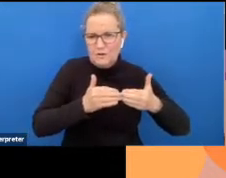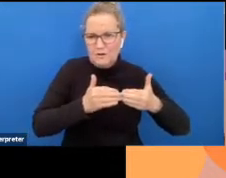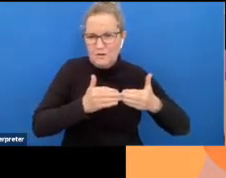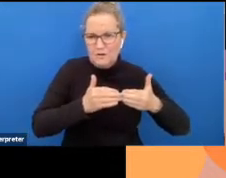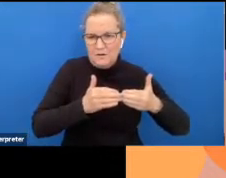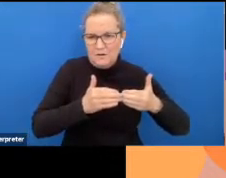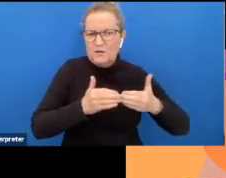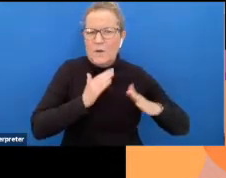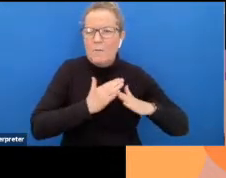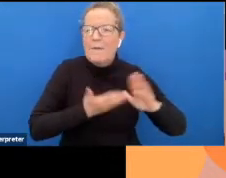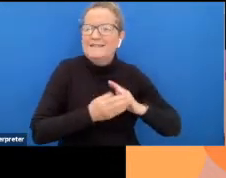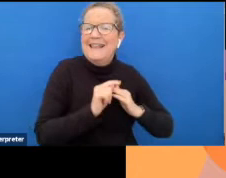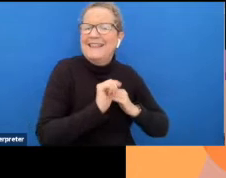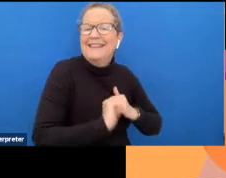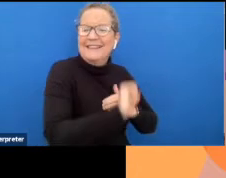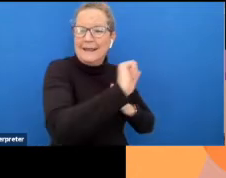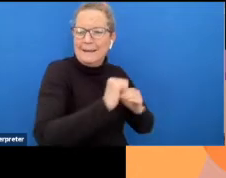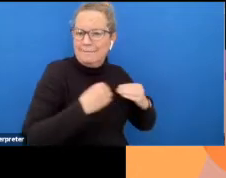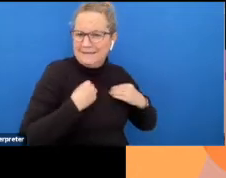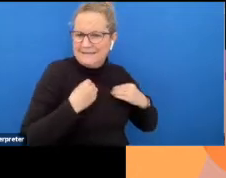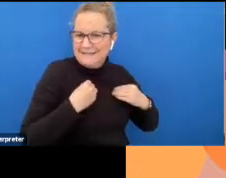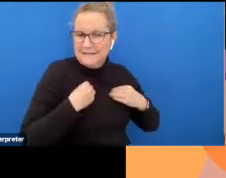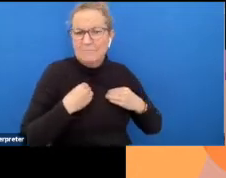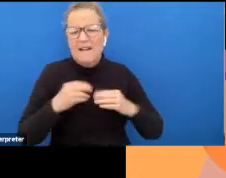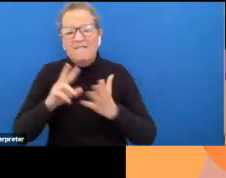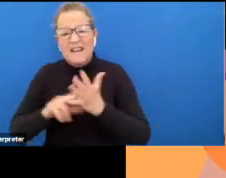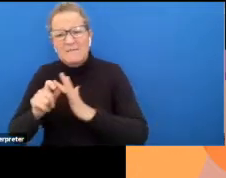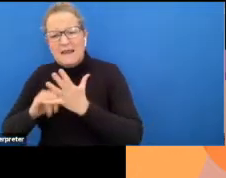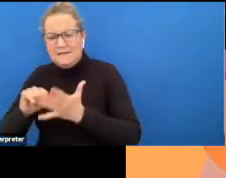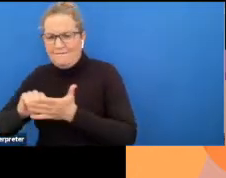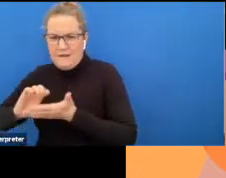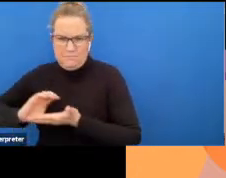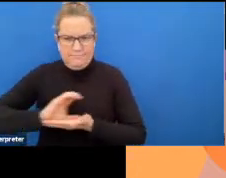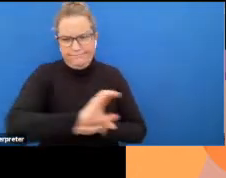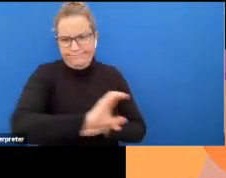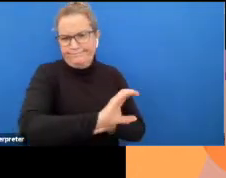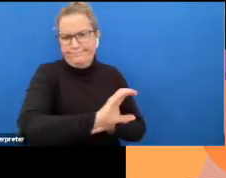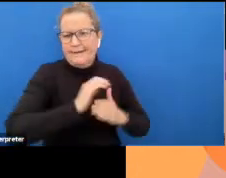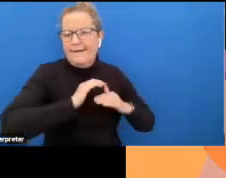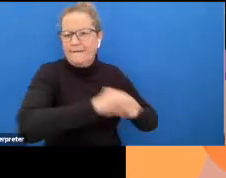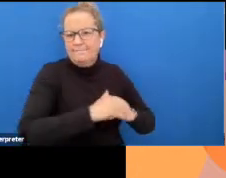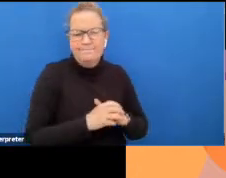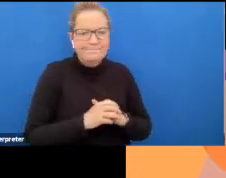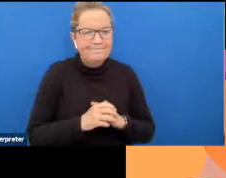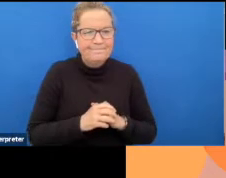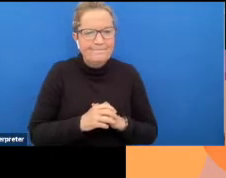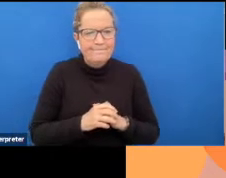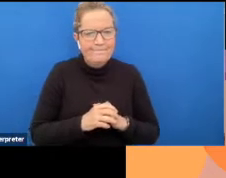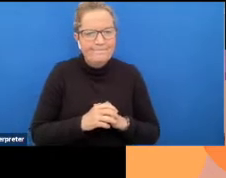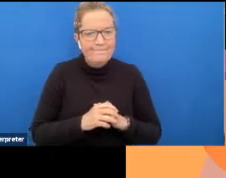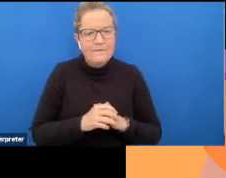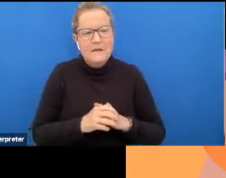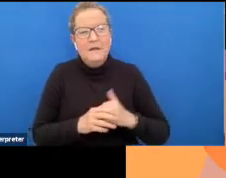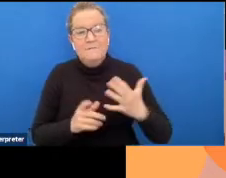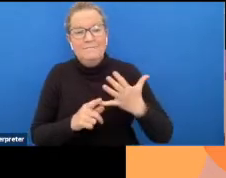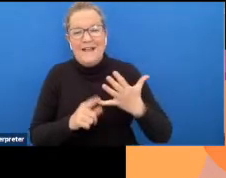organization so that's how it's it's run but it's all been funded by vps and they will obviously support train and guide each